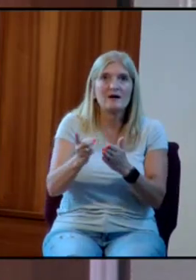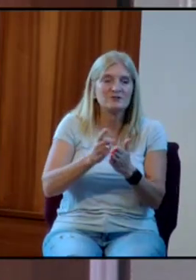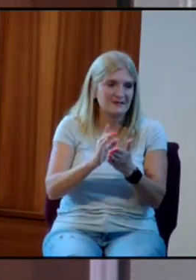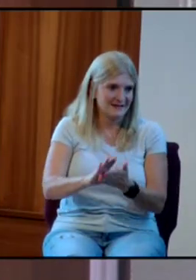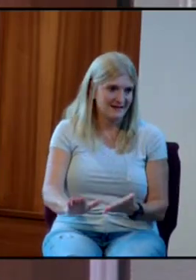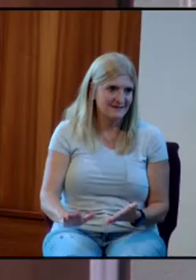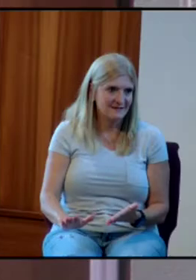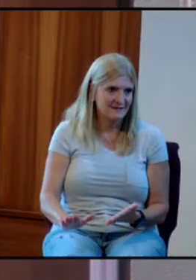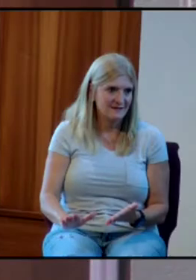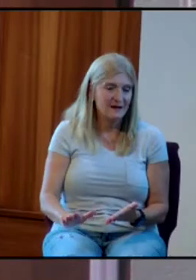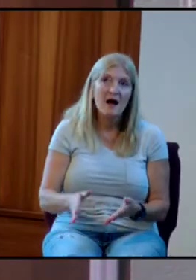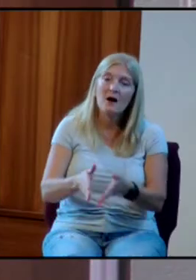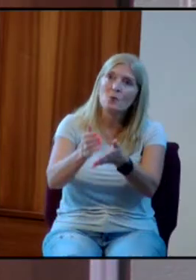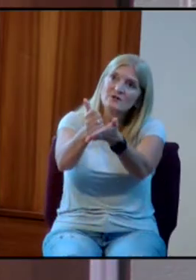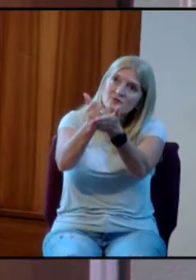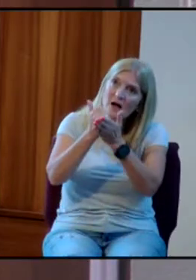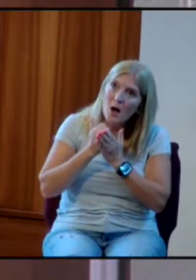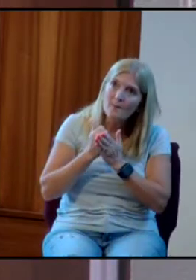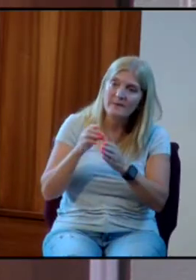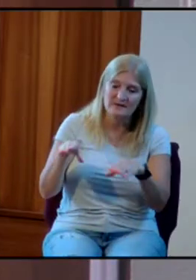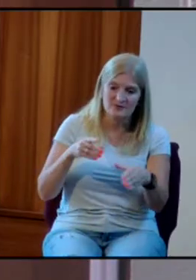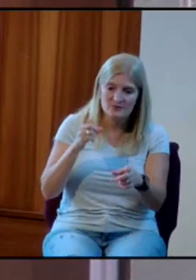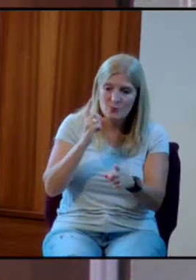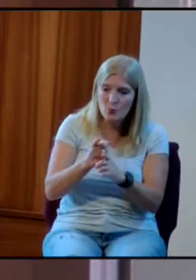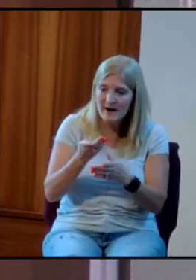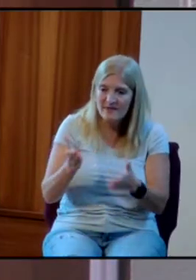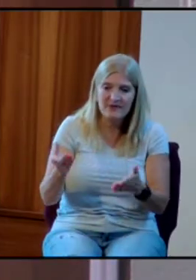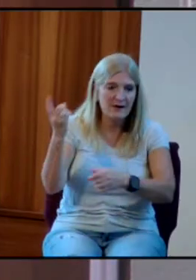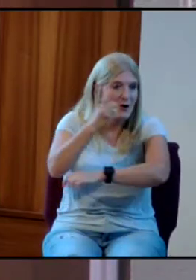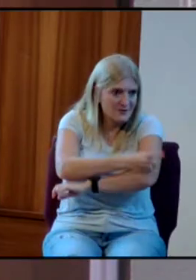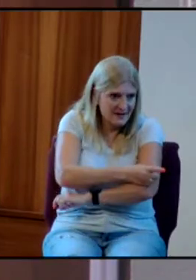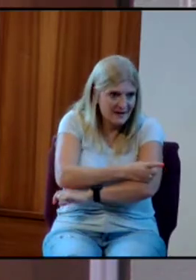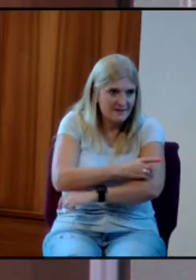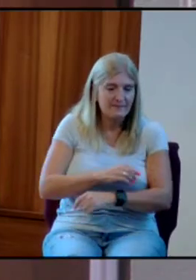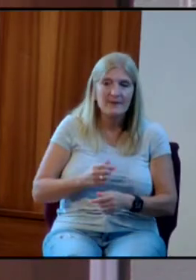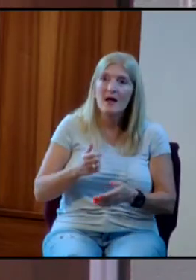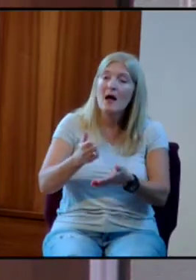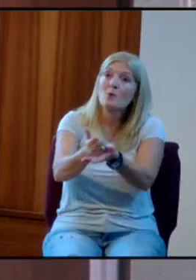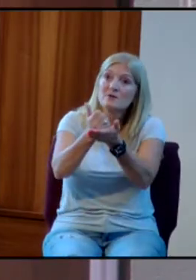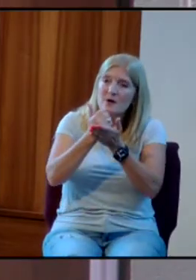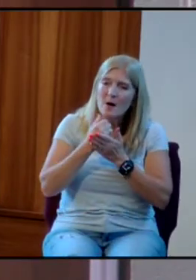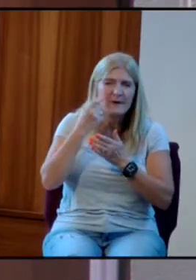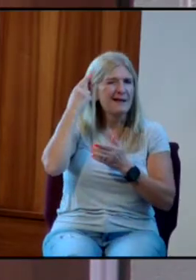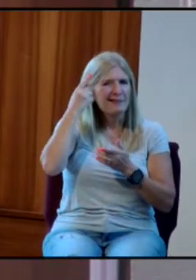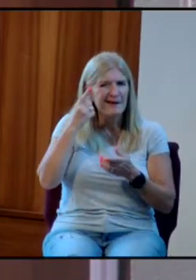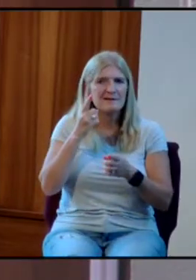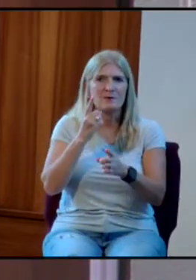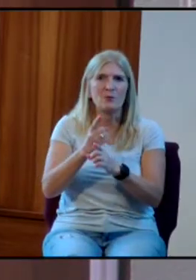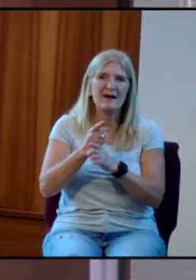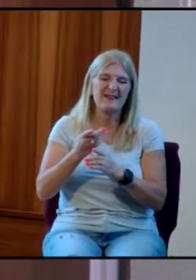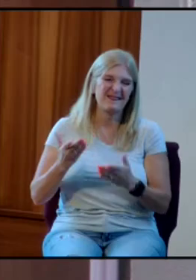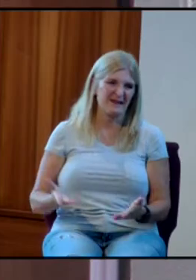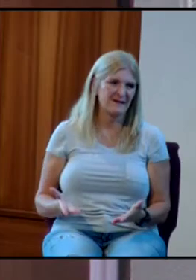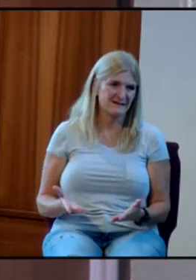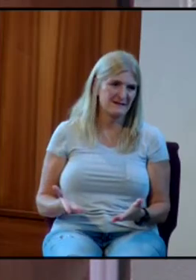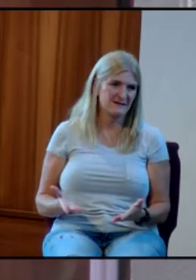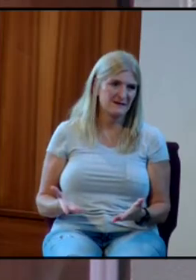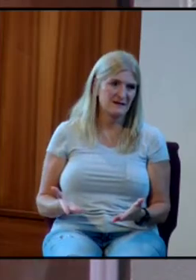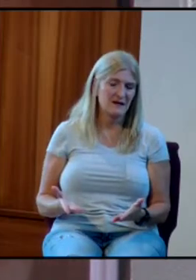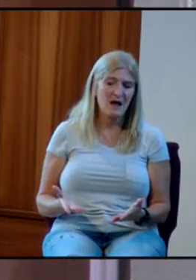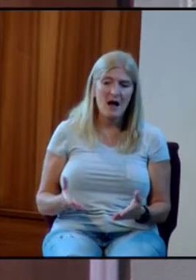help me do the right thing all day long. I'm asking you to help me to think the right thought. I'm gonna pursue